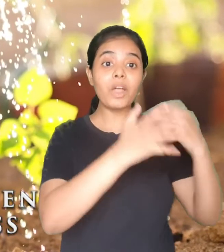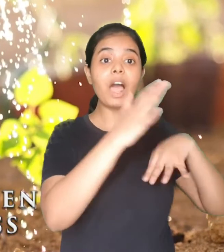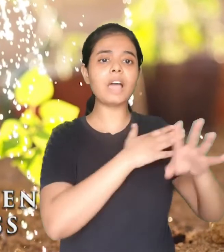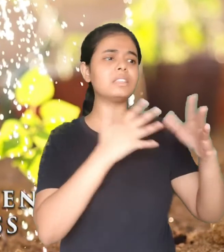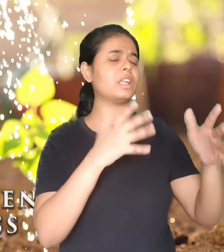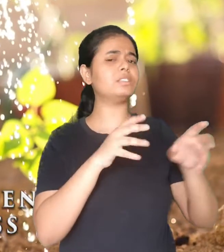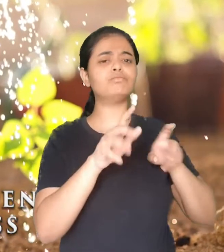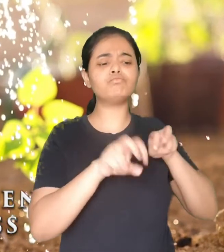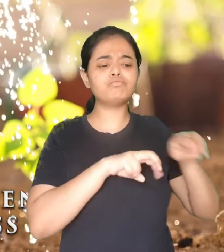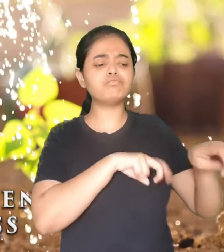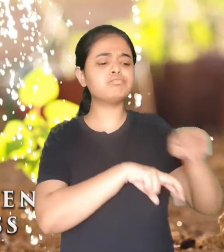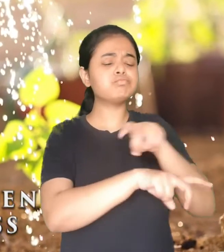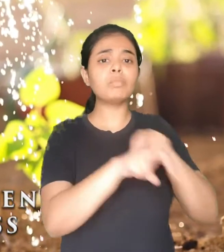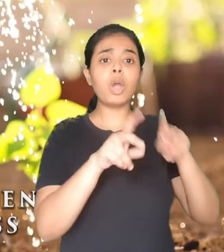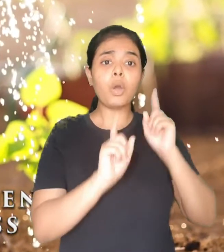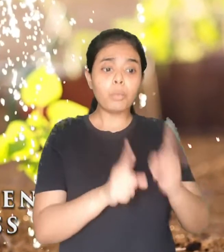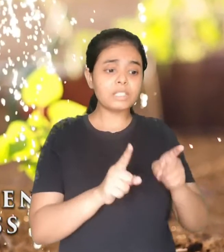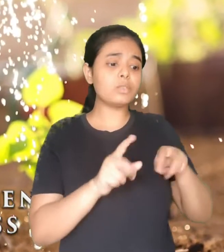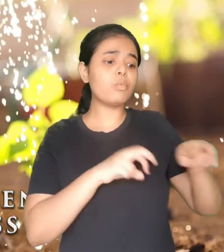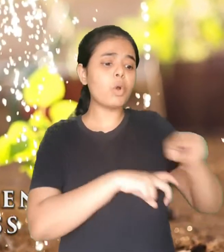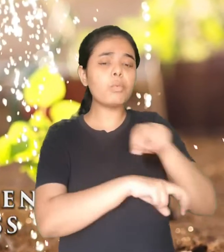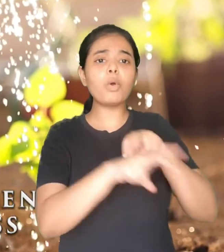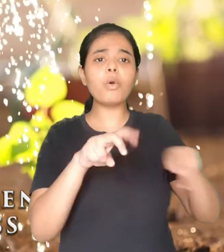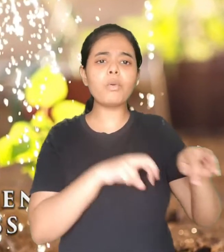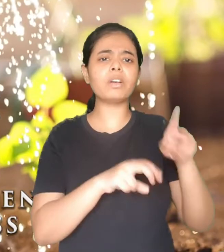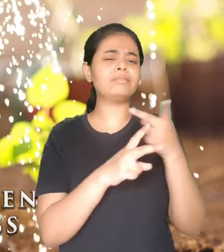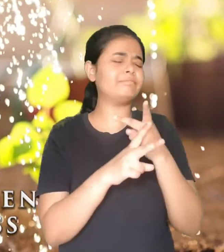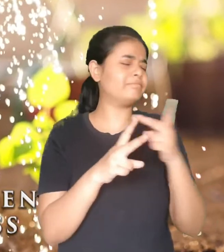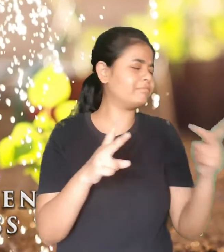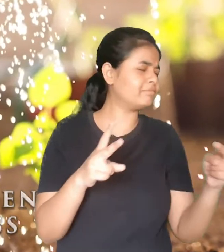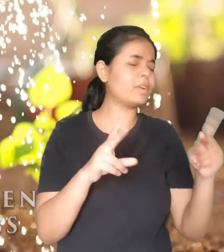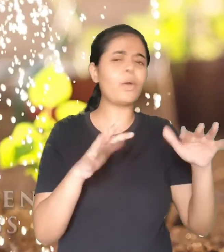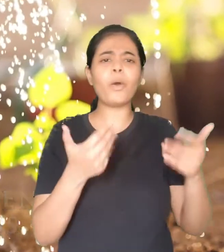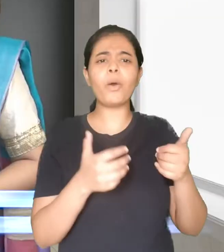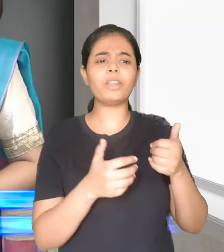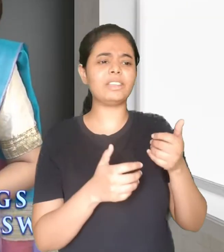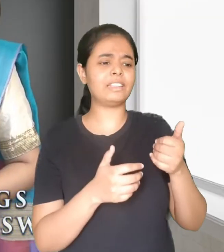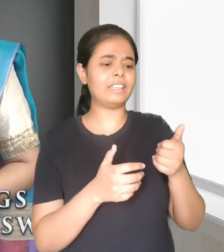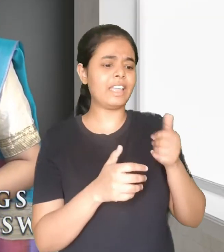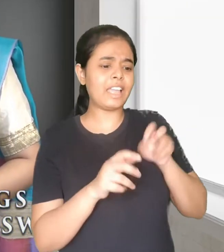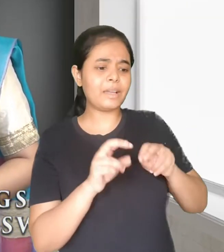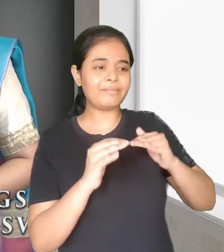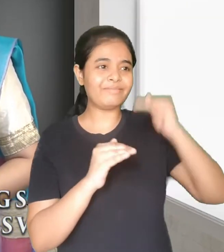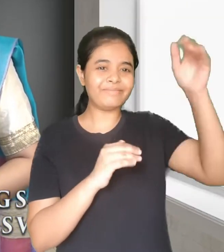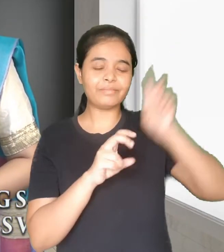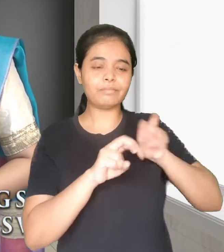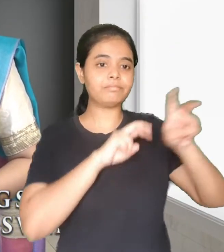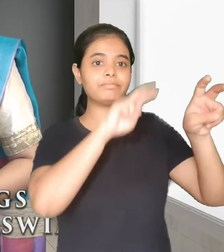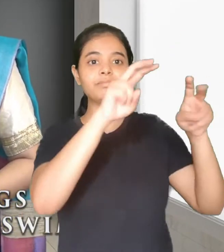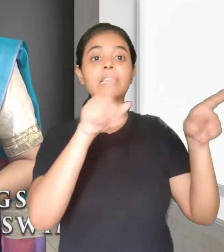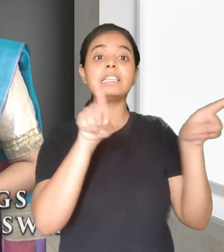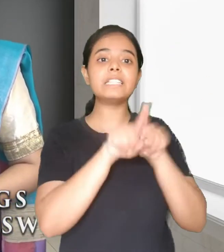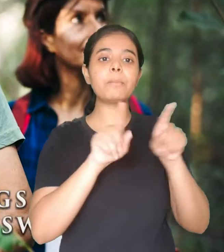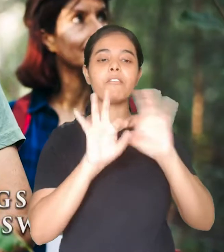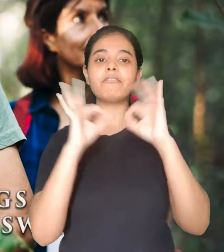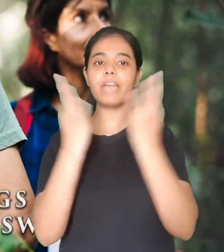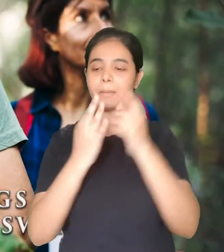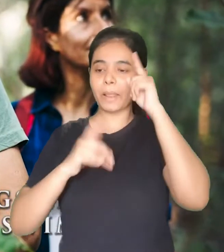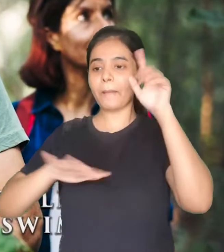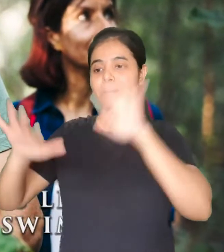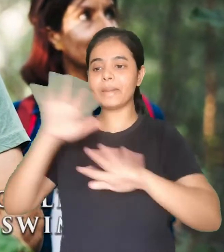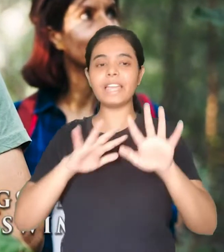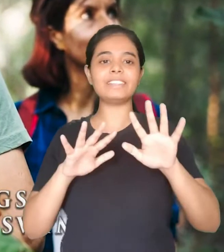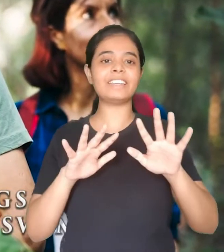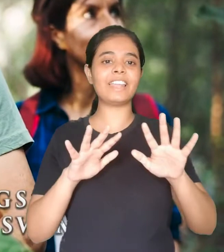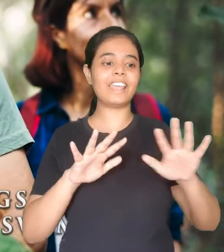If you have a garden at home, work in the garden or mow the grass. Plan family outings and vacations that include